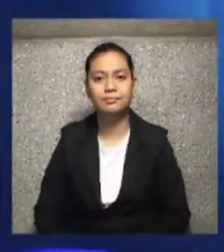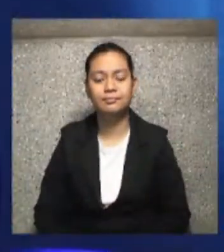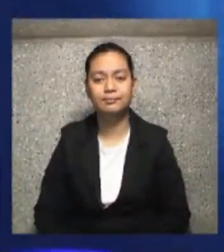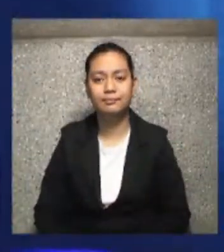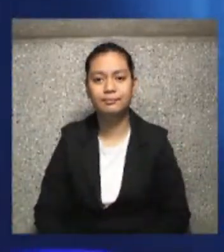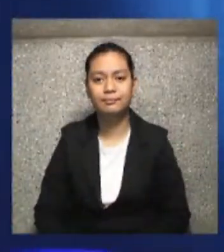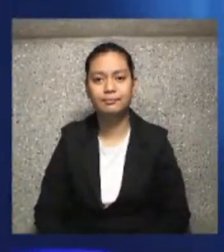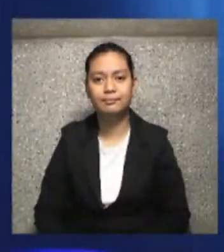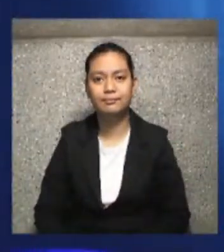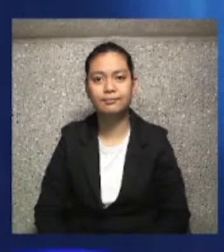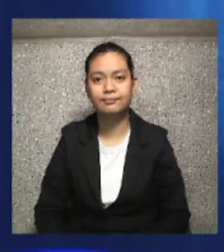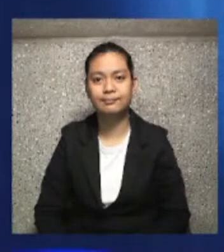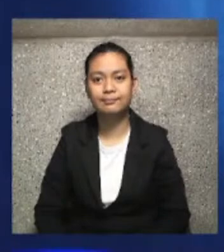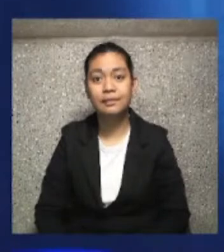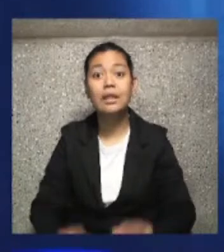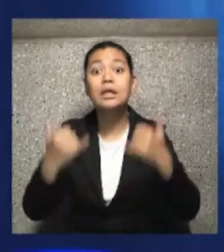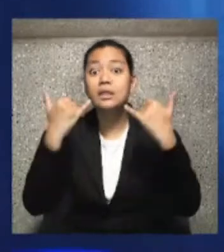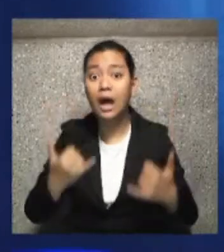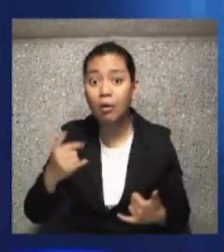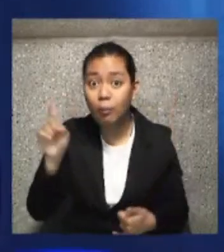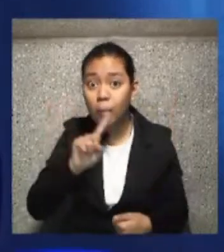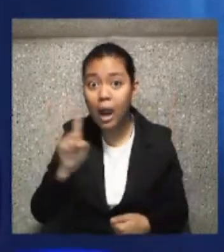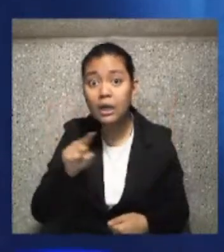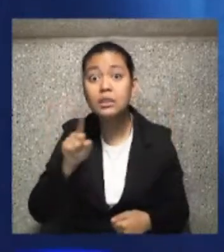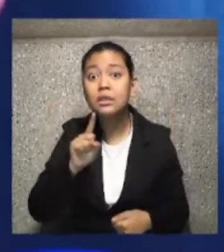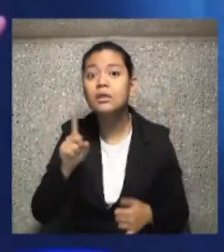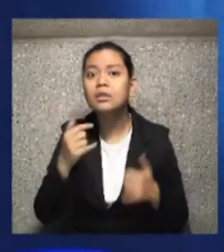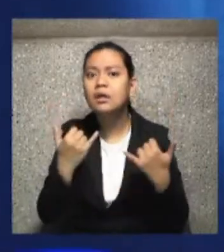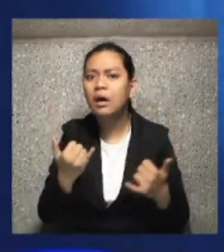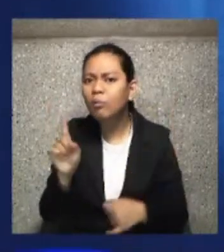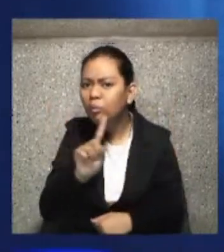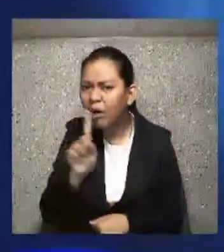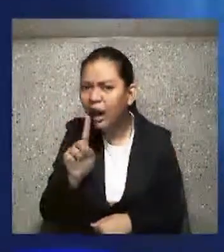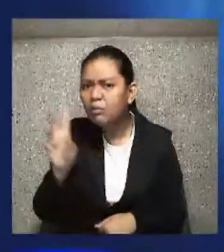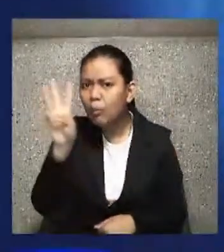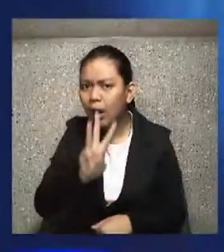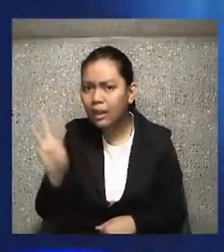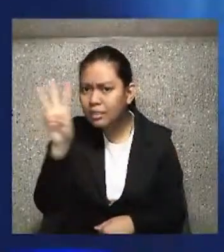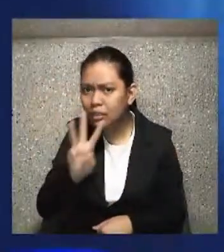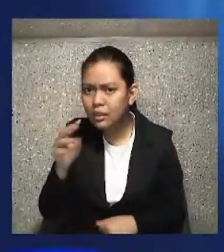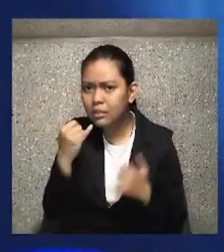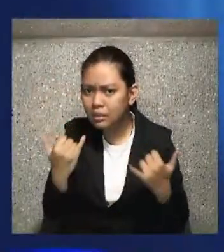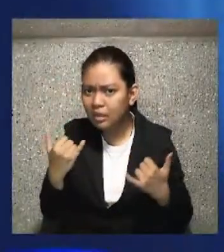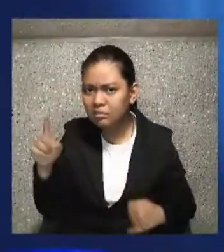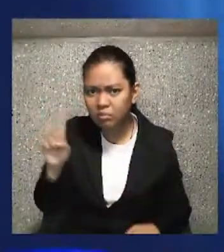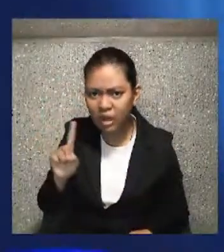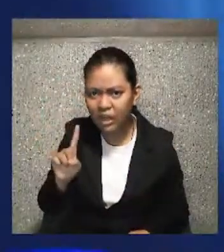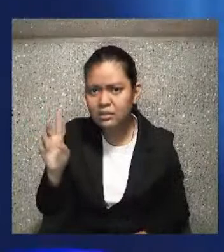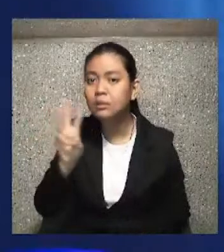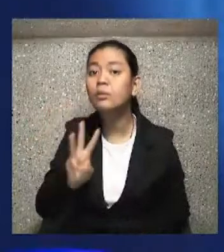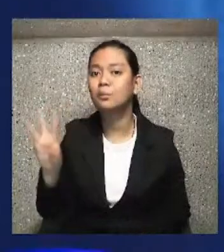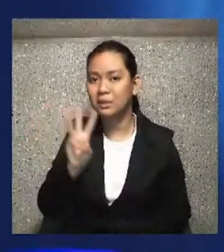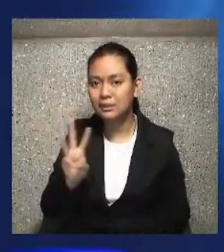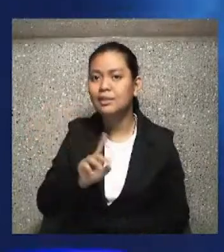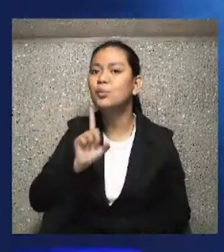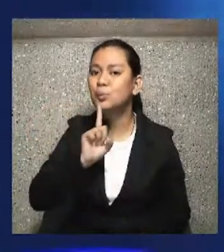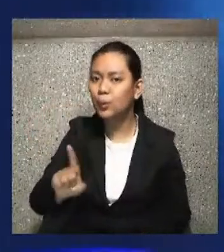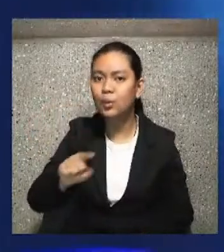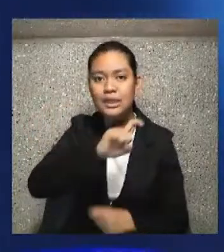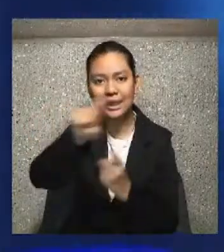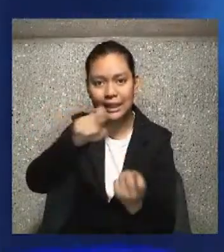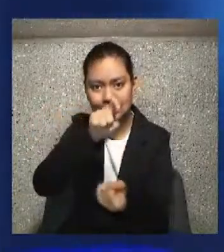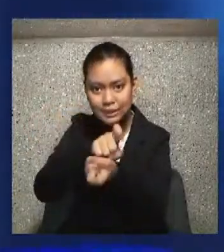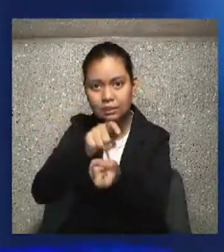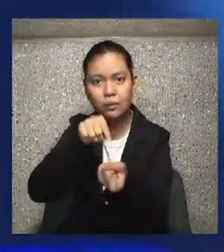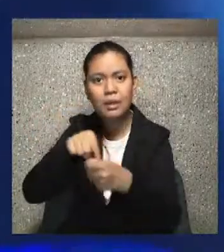now is very important. On Wednesday, you're going to hear now is the acceptable time. Now is the